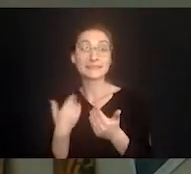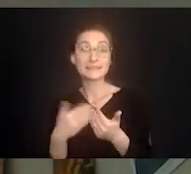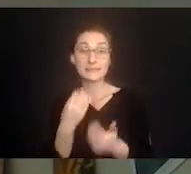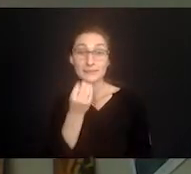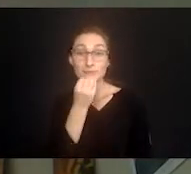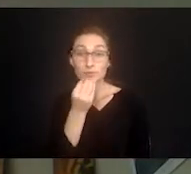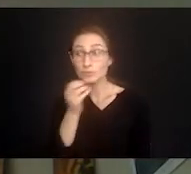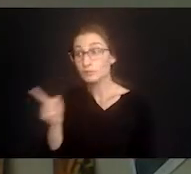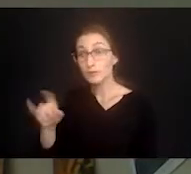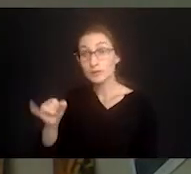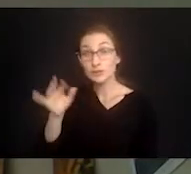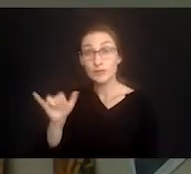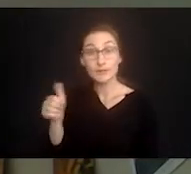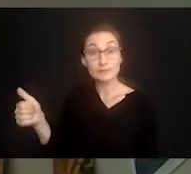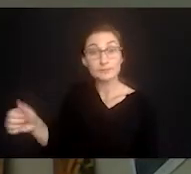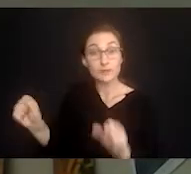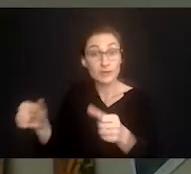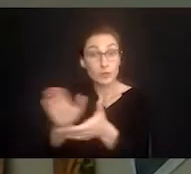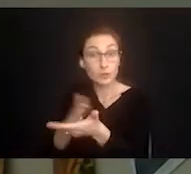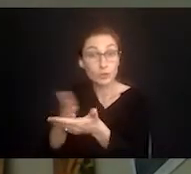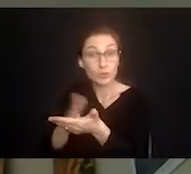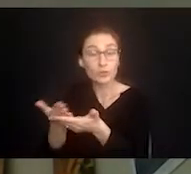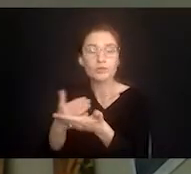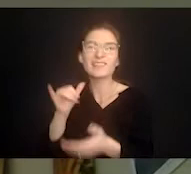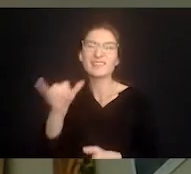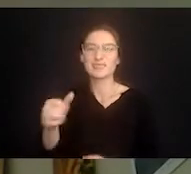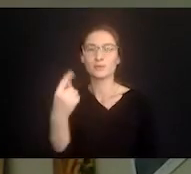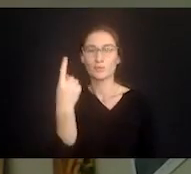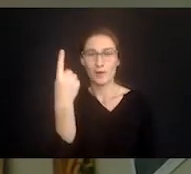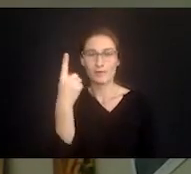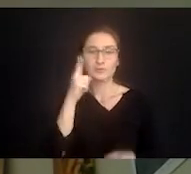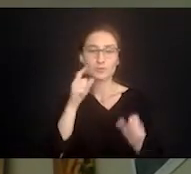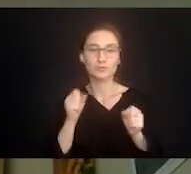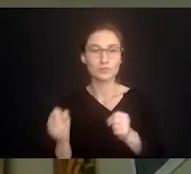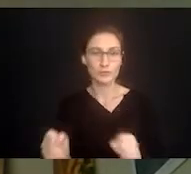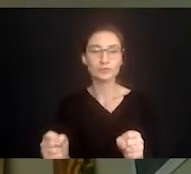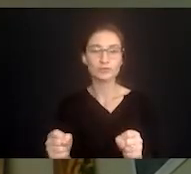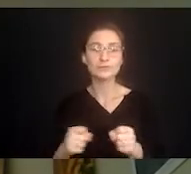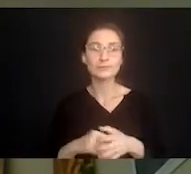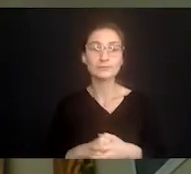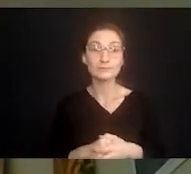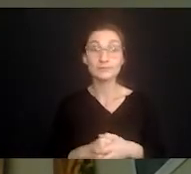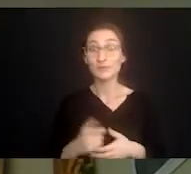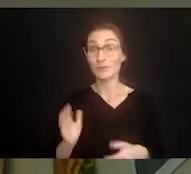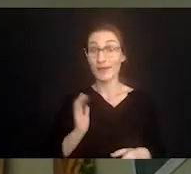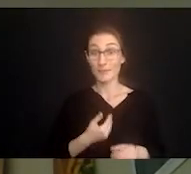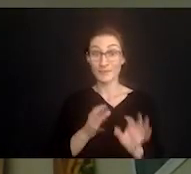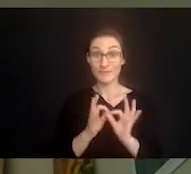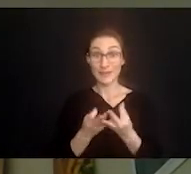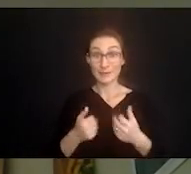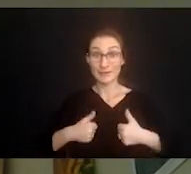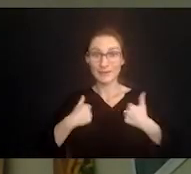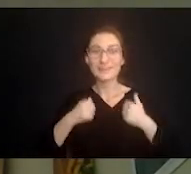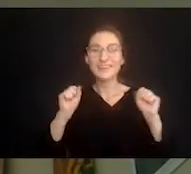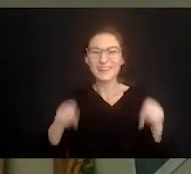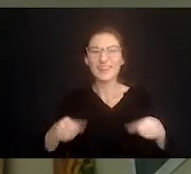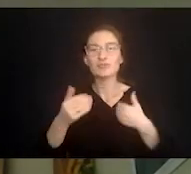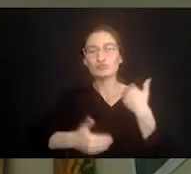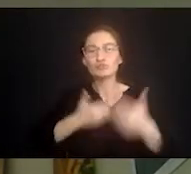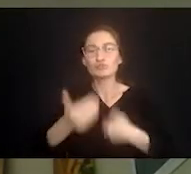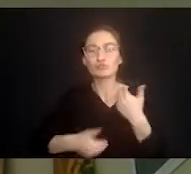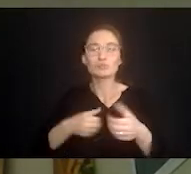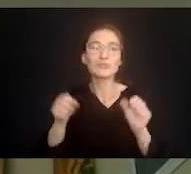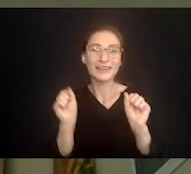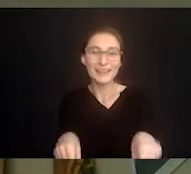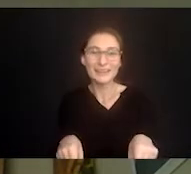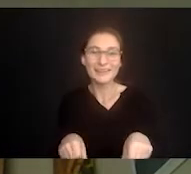something that was easy for him to be able to take out and cook in the microwave has been one way that we've been able to keep at least our family life going